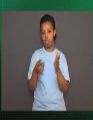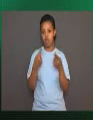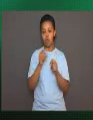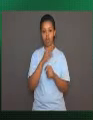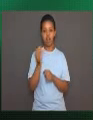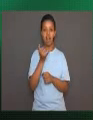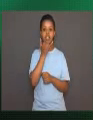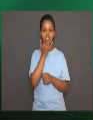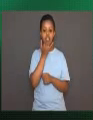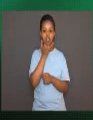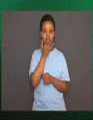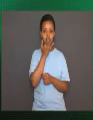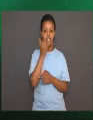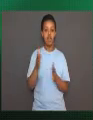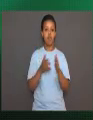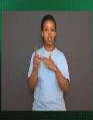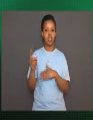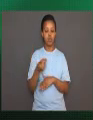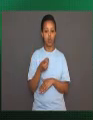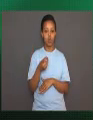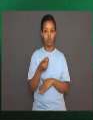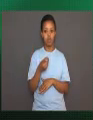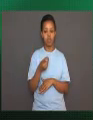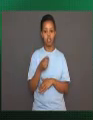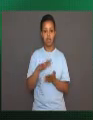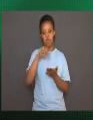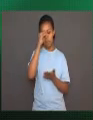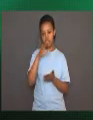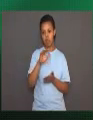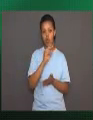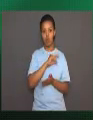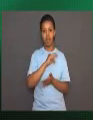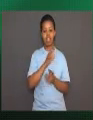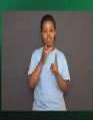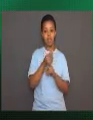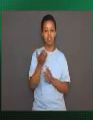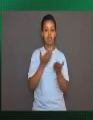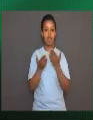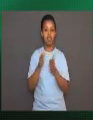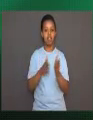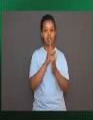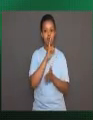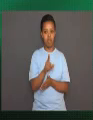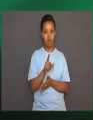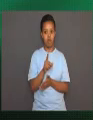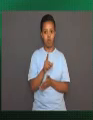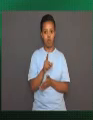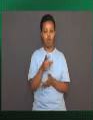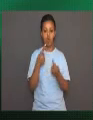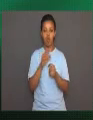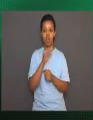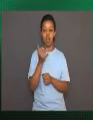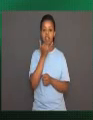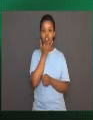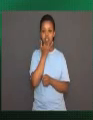error is a way to acquire learned behavior. Trial and error